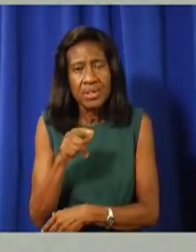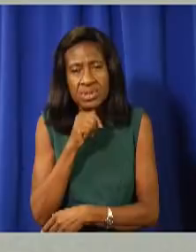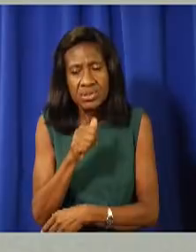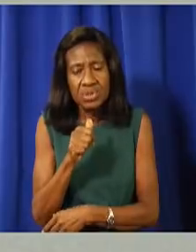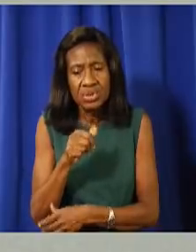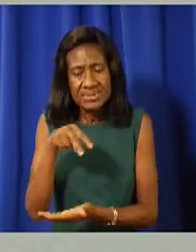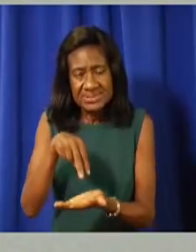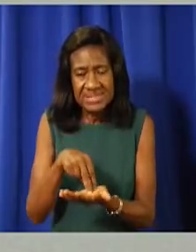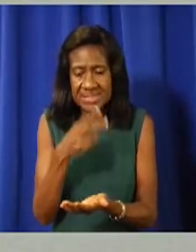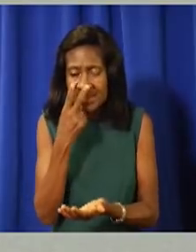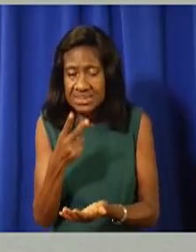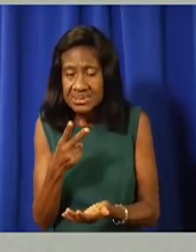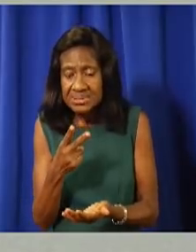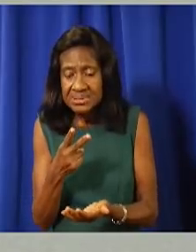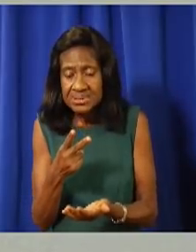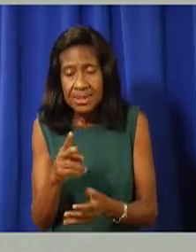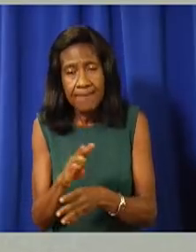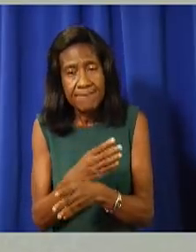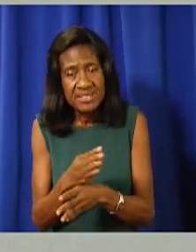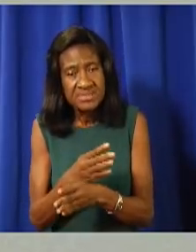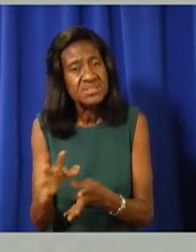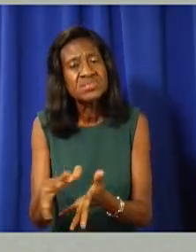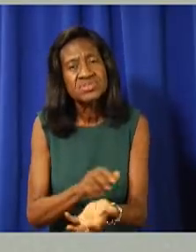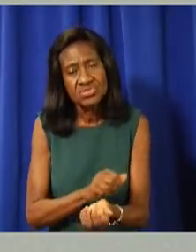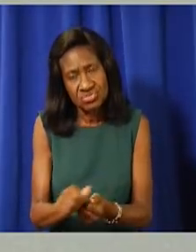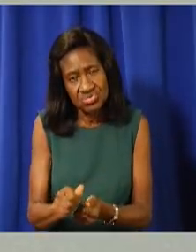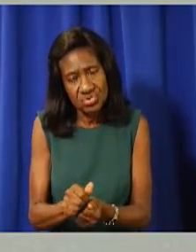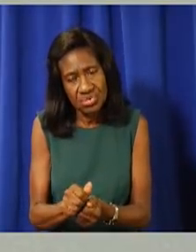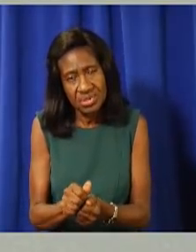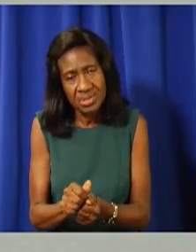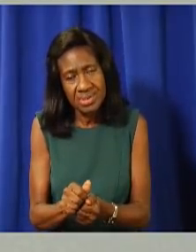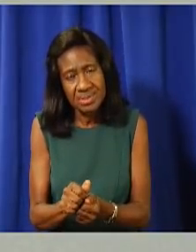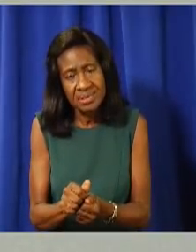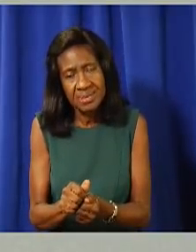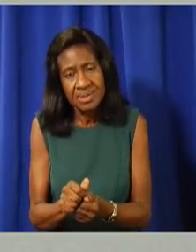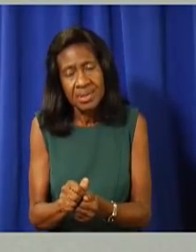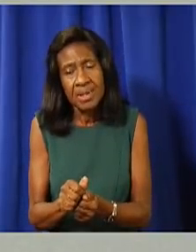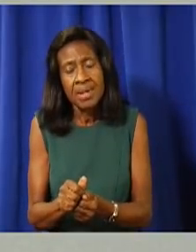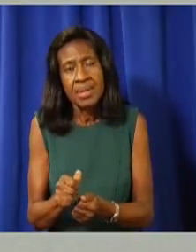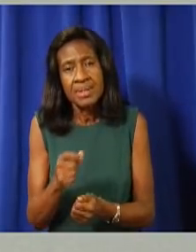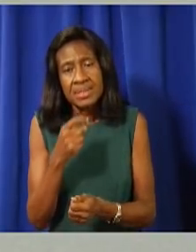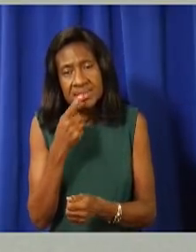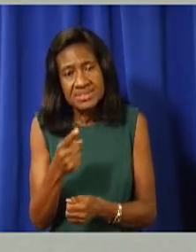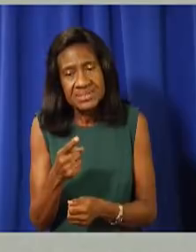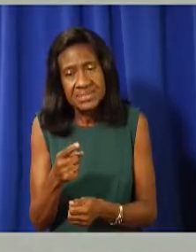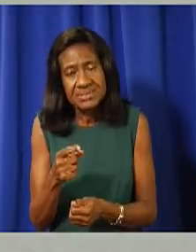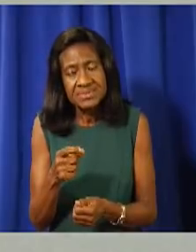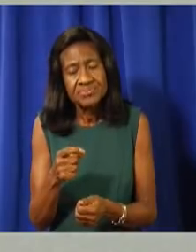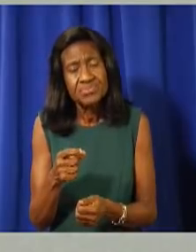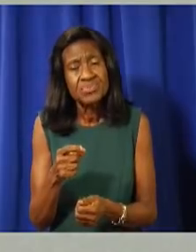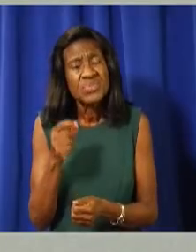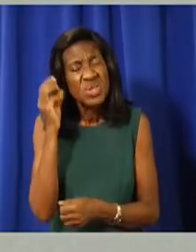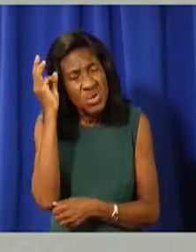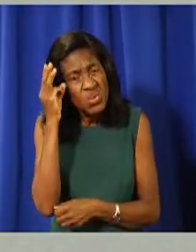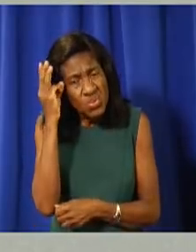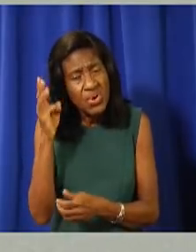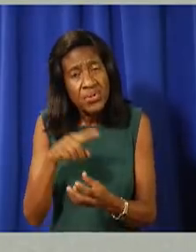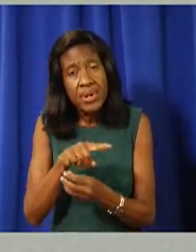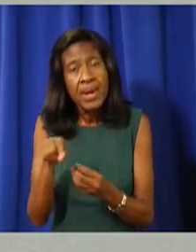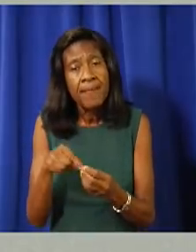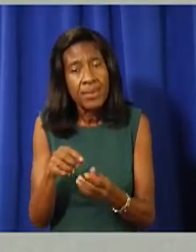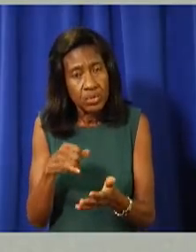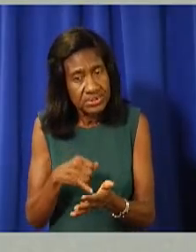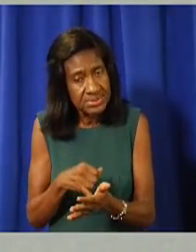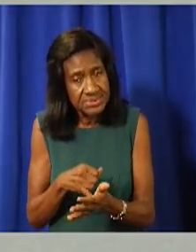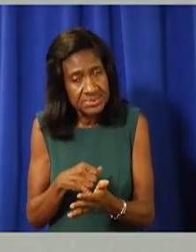into no-fall to their own. This, is a real source of concern and even anxiety